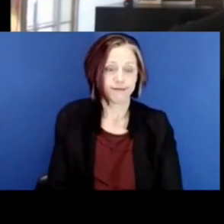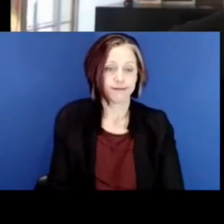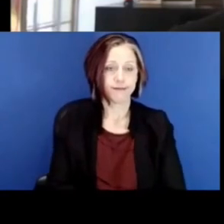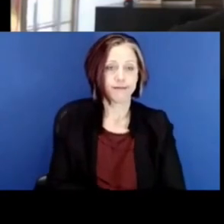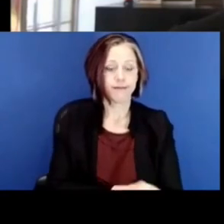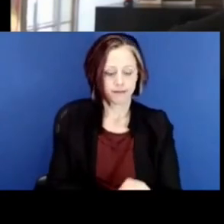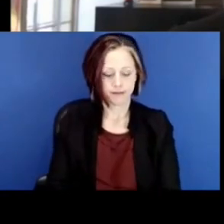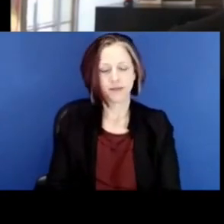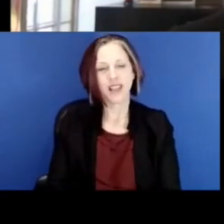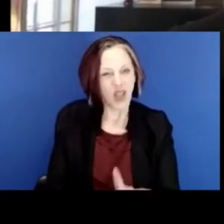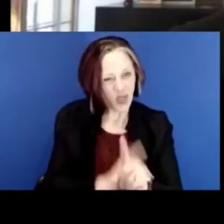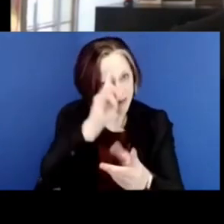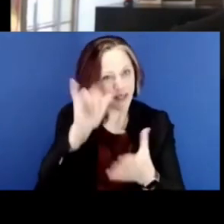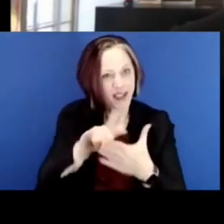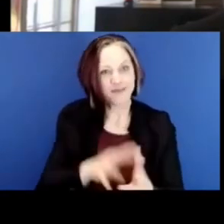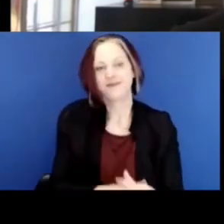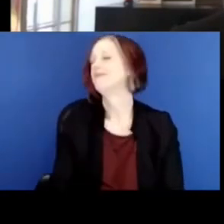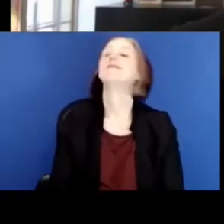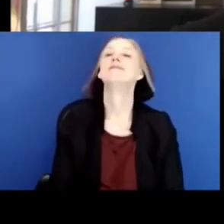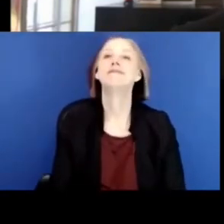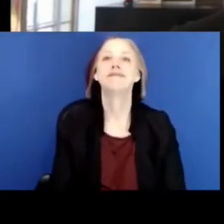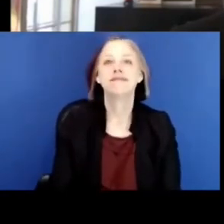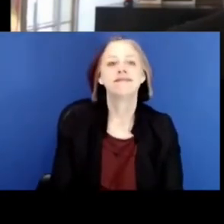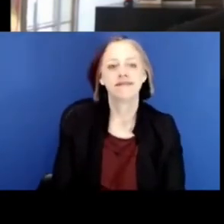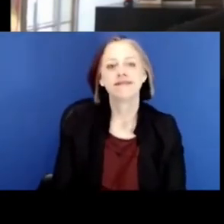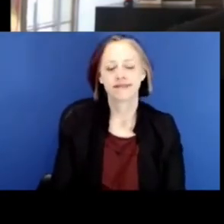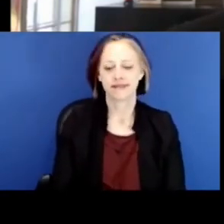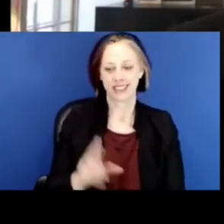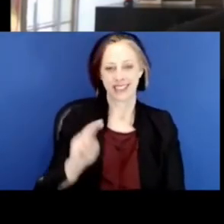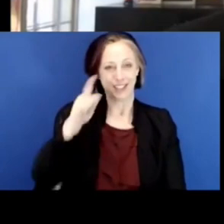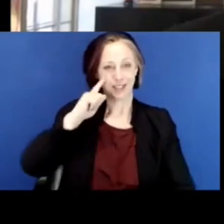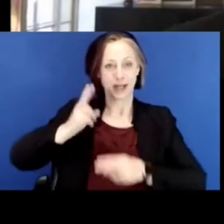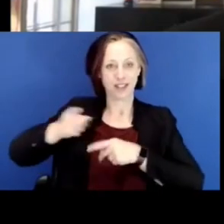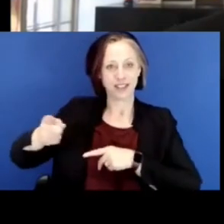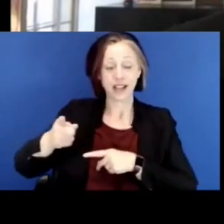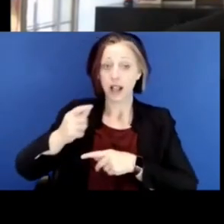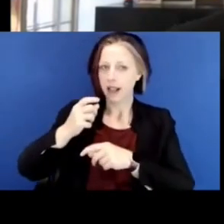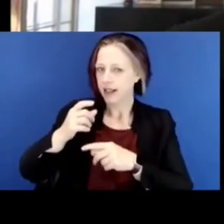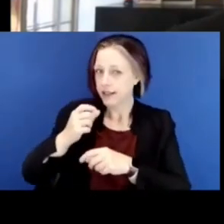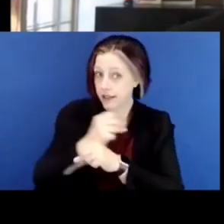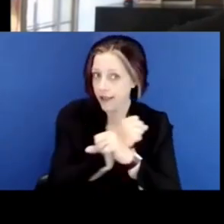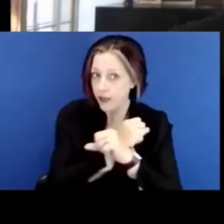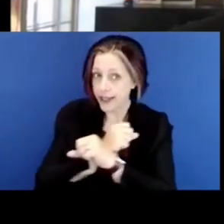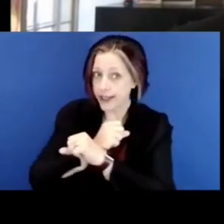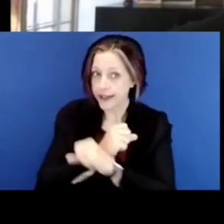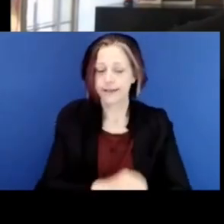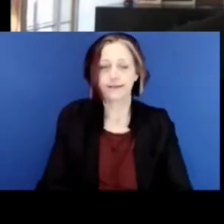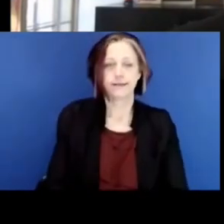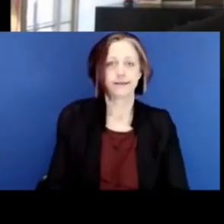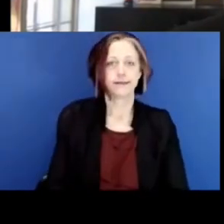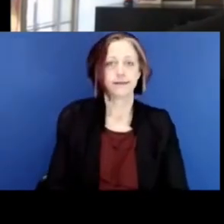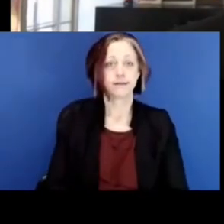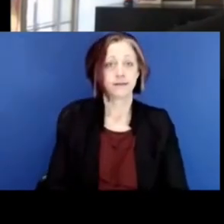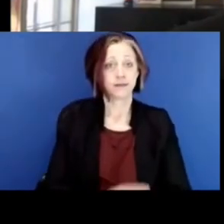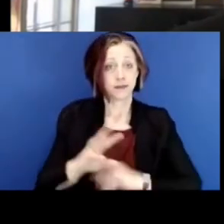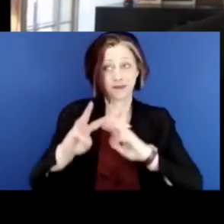Now, think about that. Think about, as Neil pointed out, slavery. The fact that the world